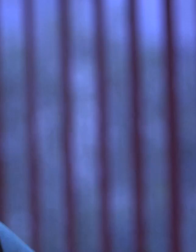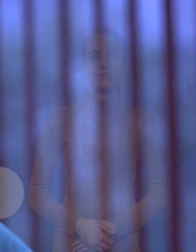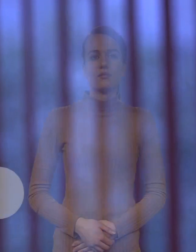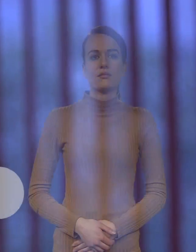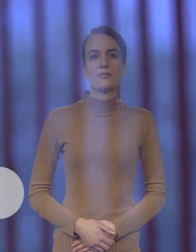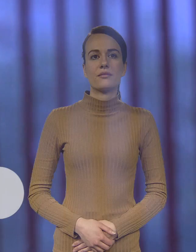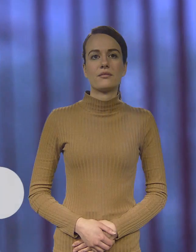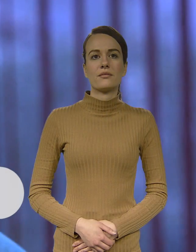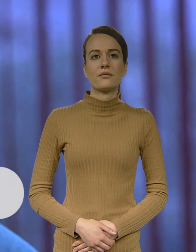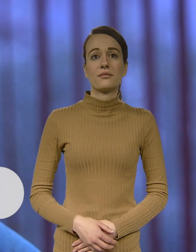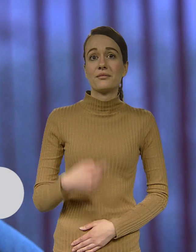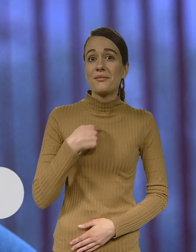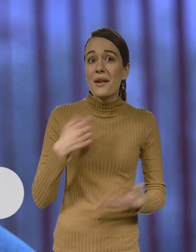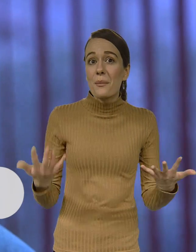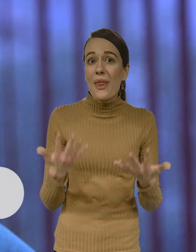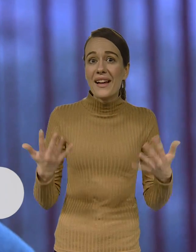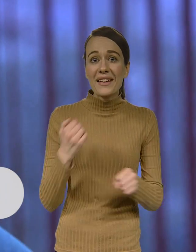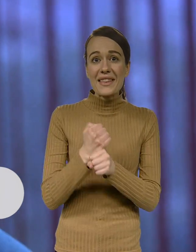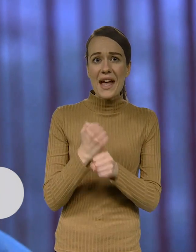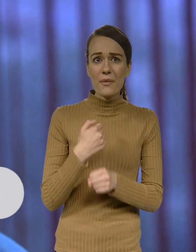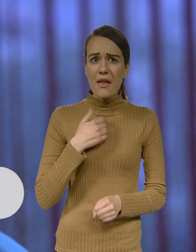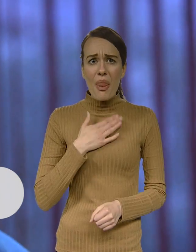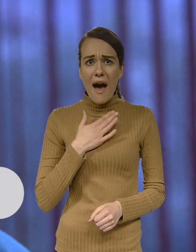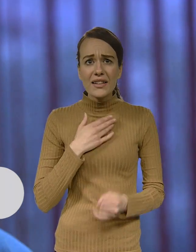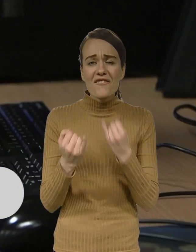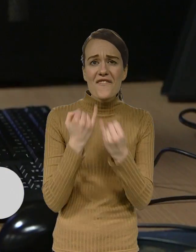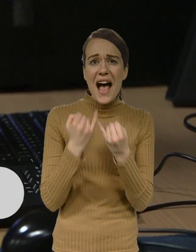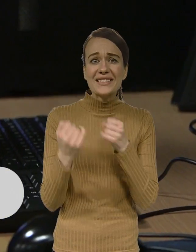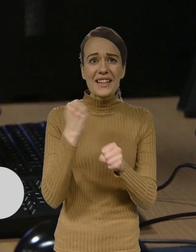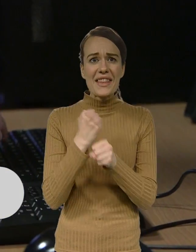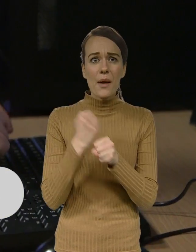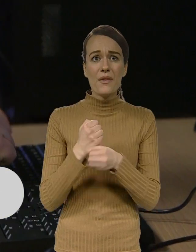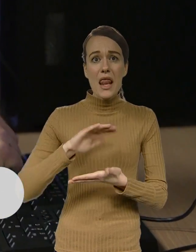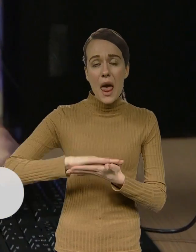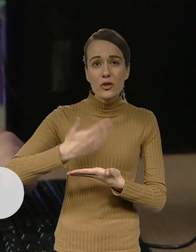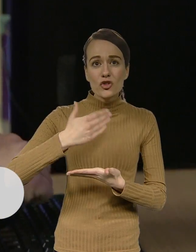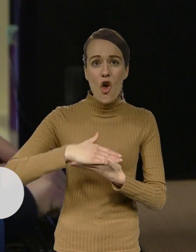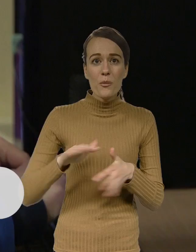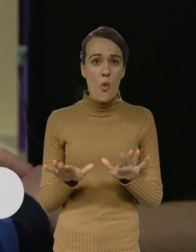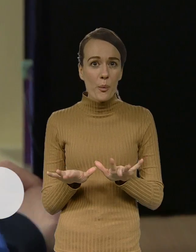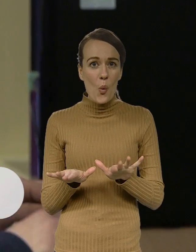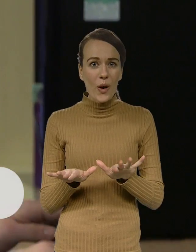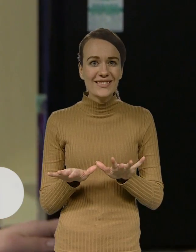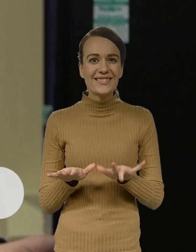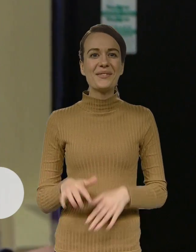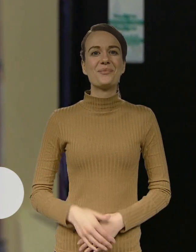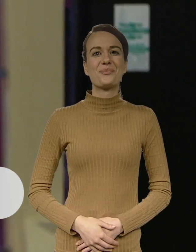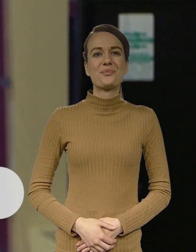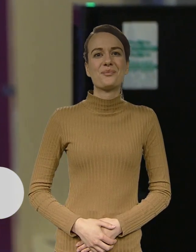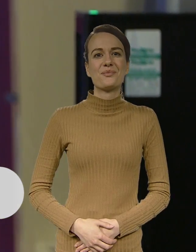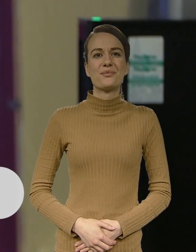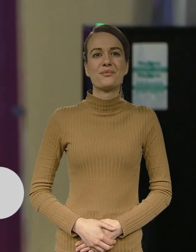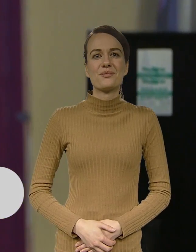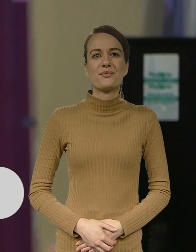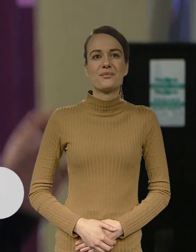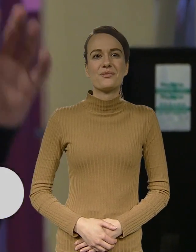I like playing games, I like fighting games, I like a